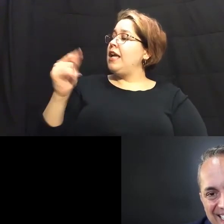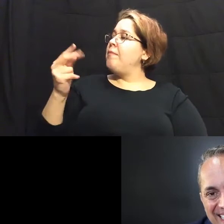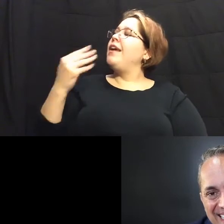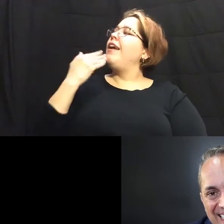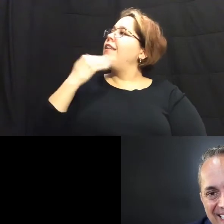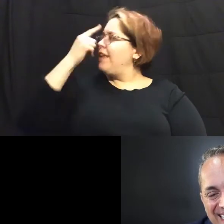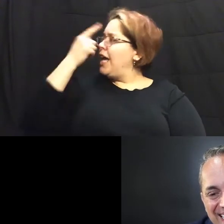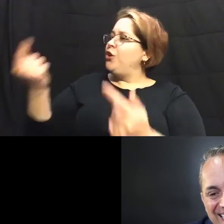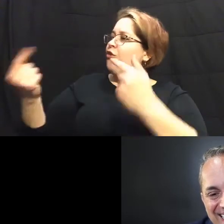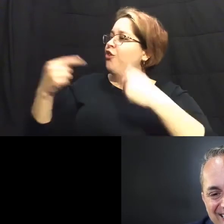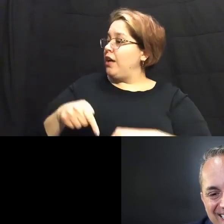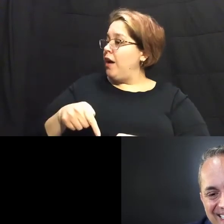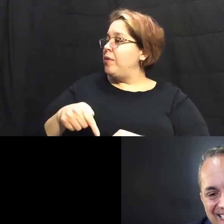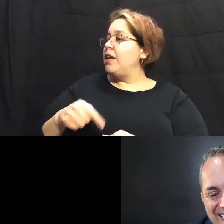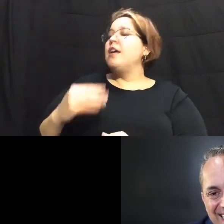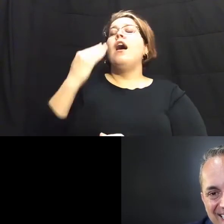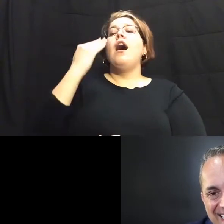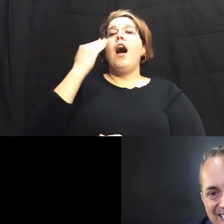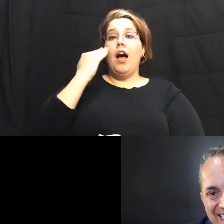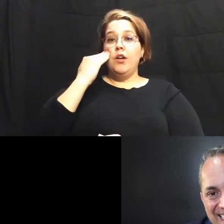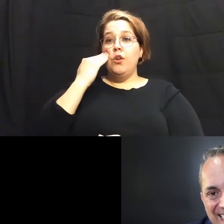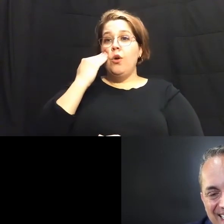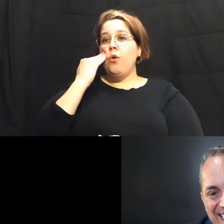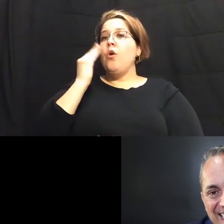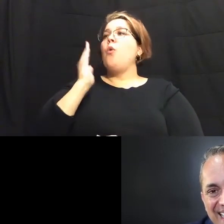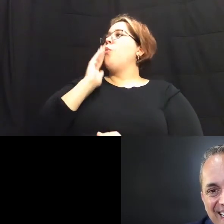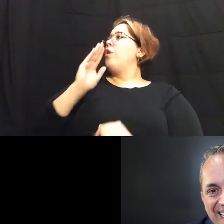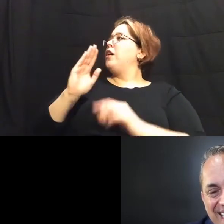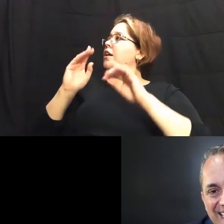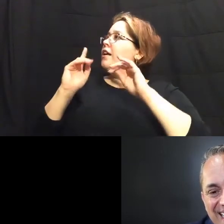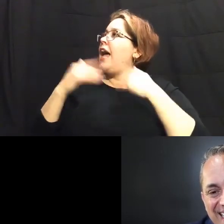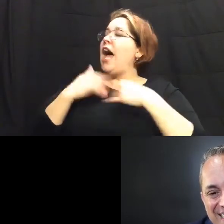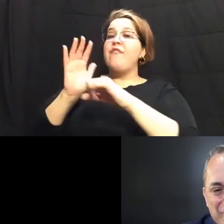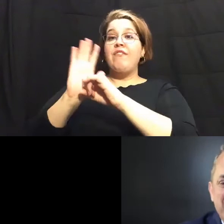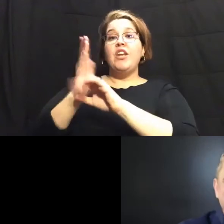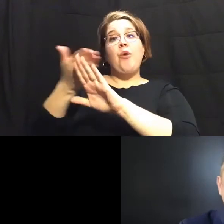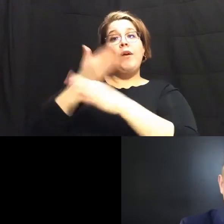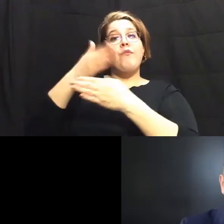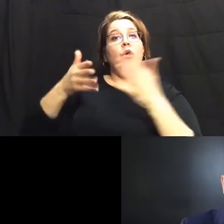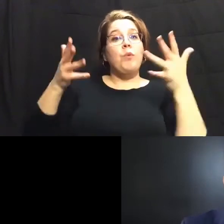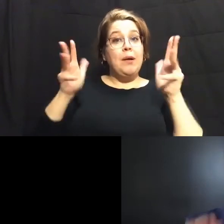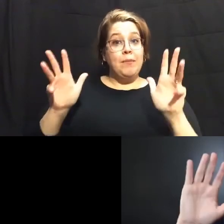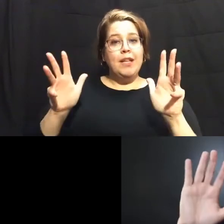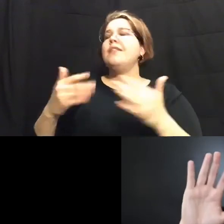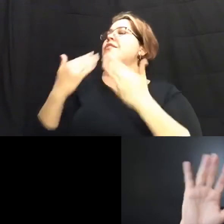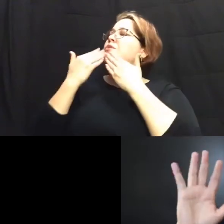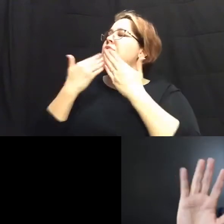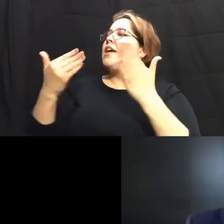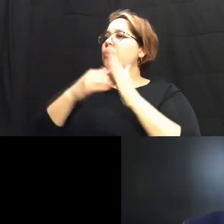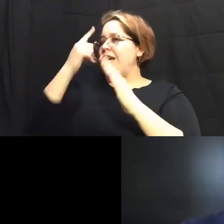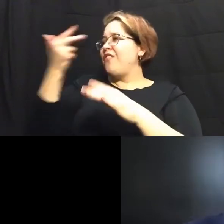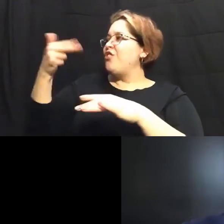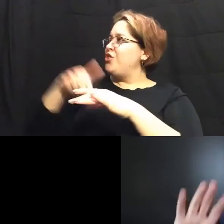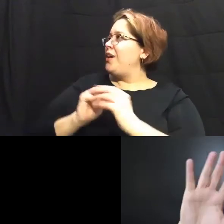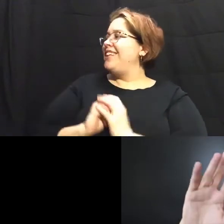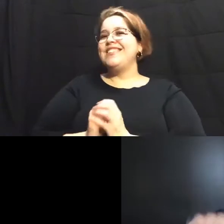coming on i know um there will be we're going to go to a uh video before we close out so thank you again for joining us